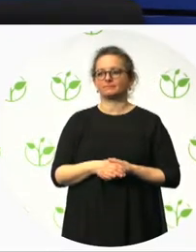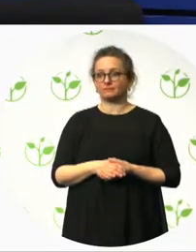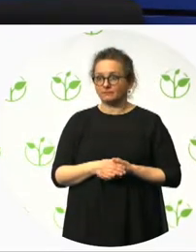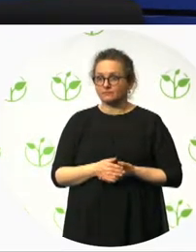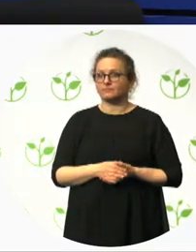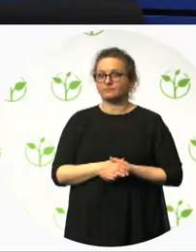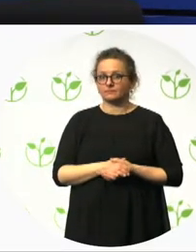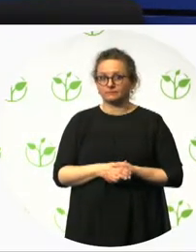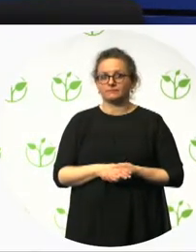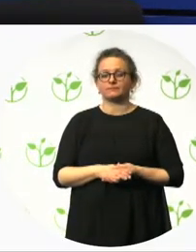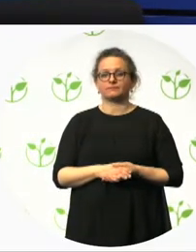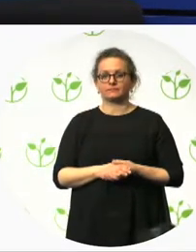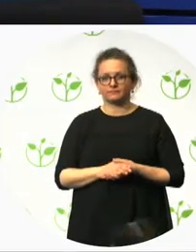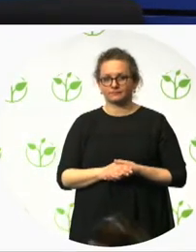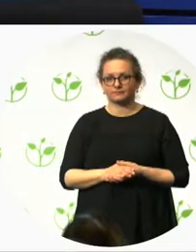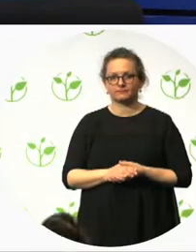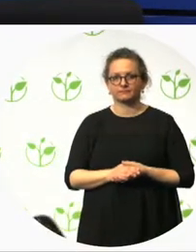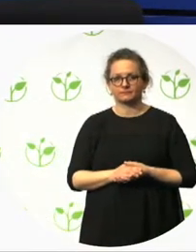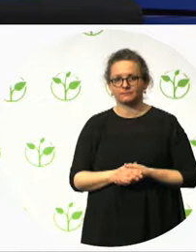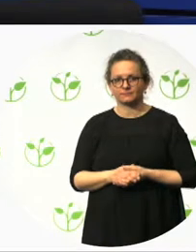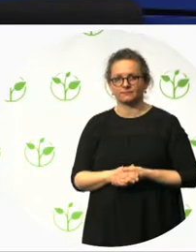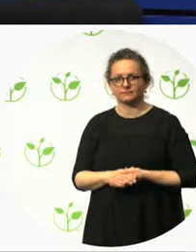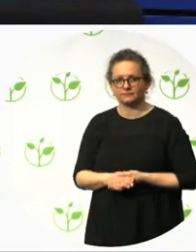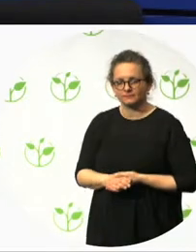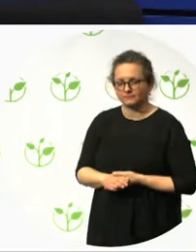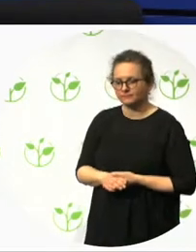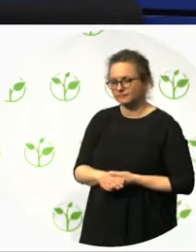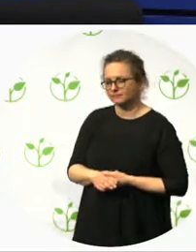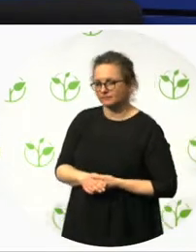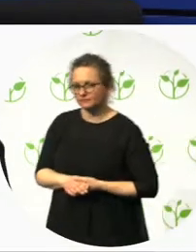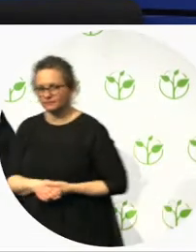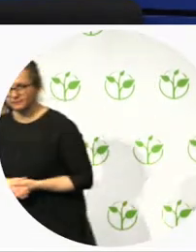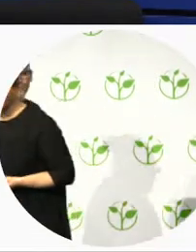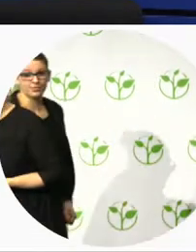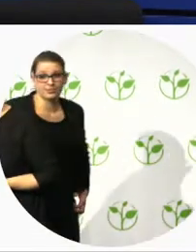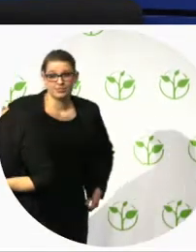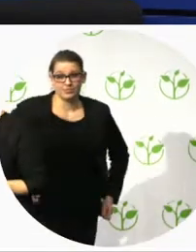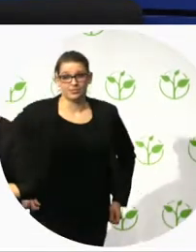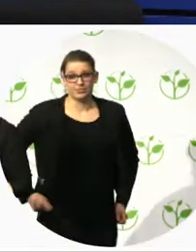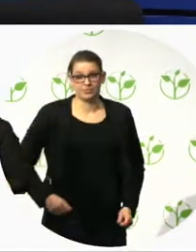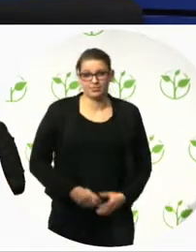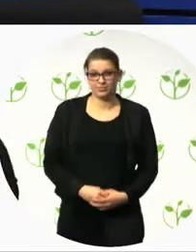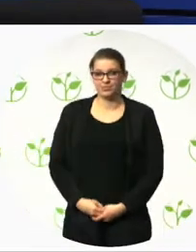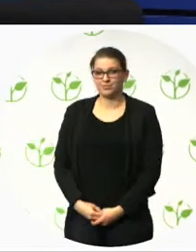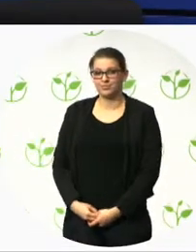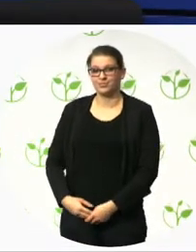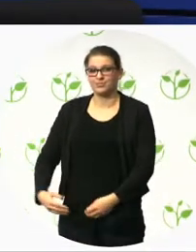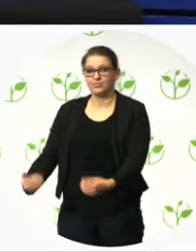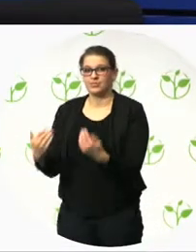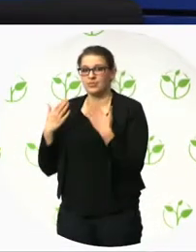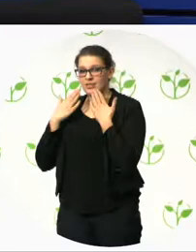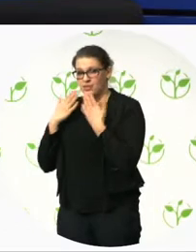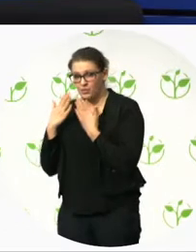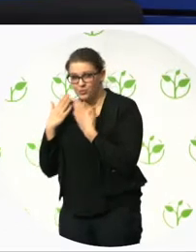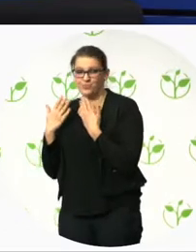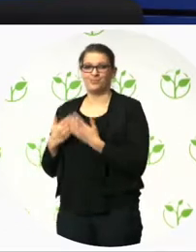Thank you very much. The city of Oslo is the municipal and the capital